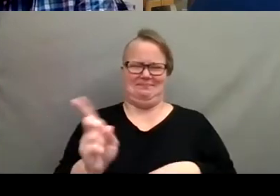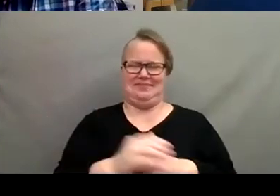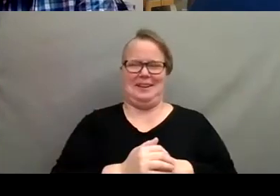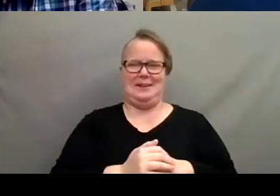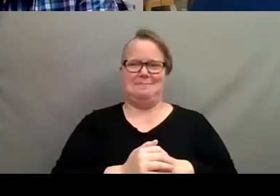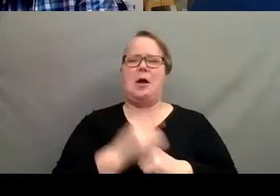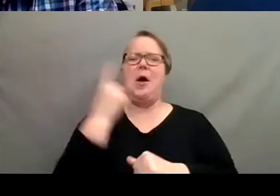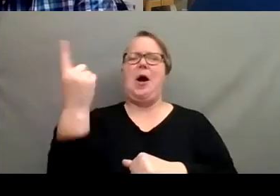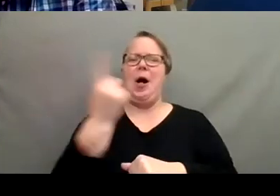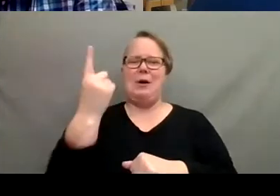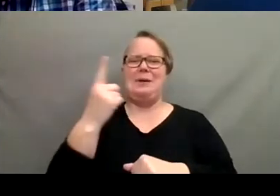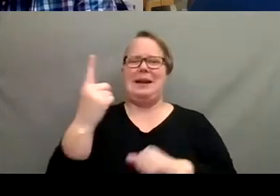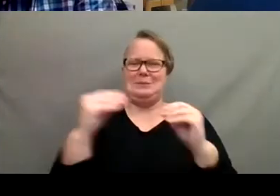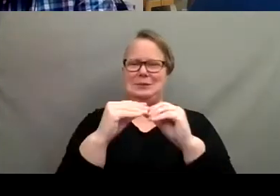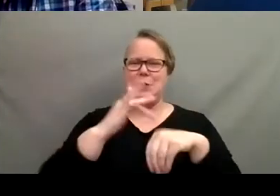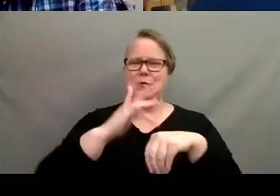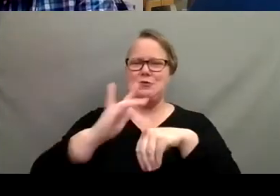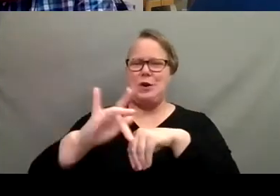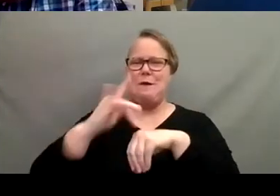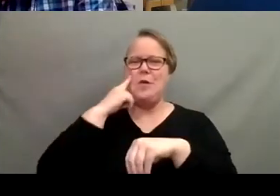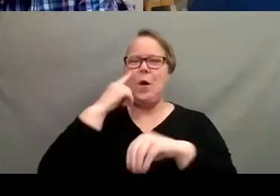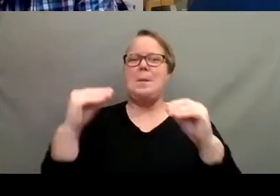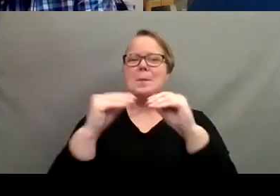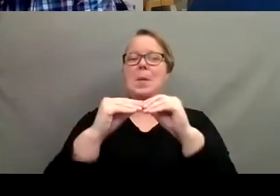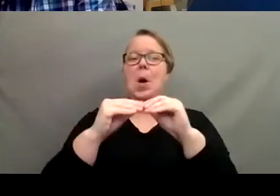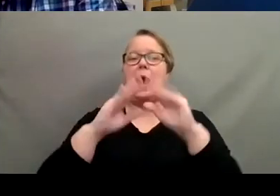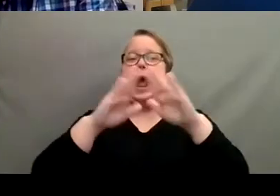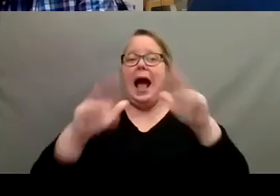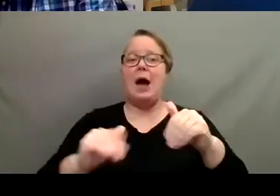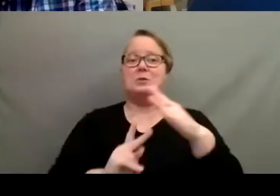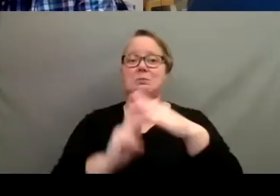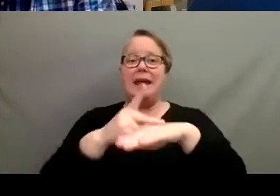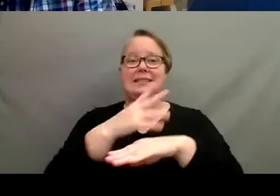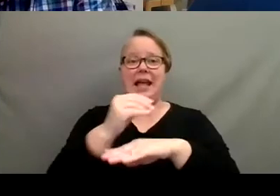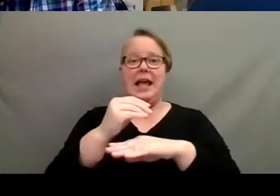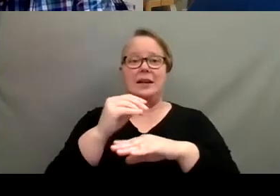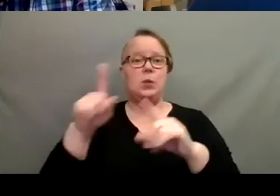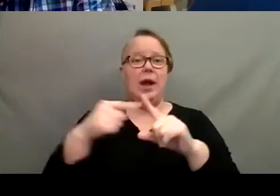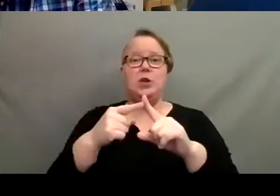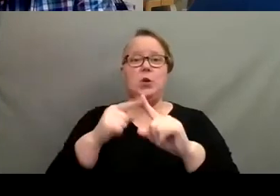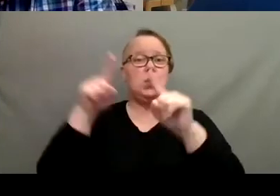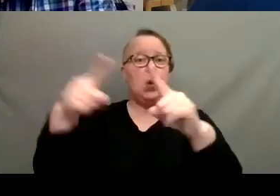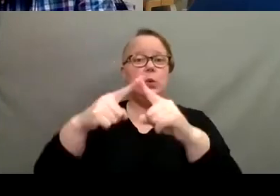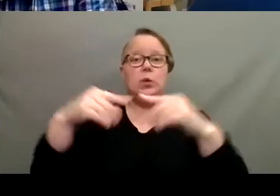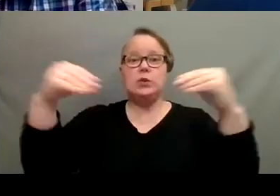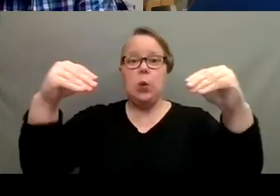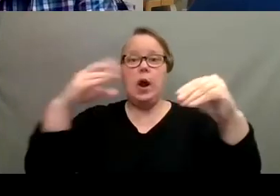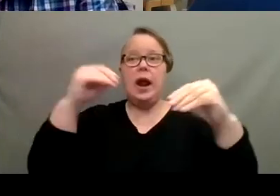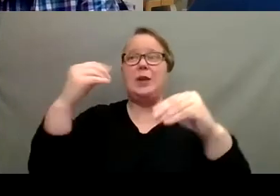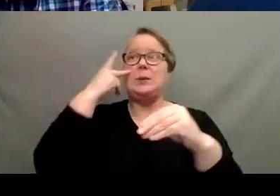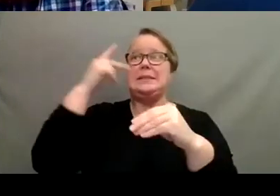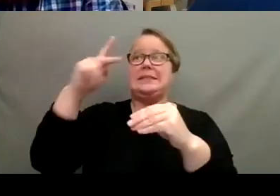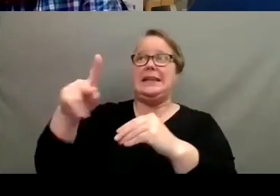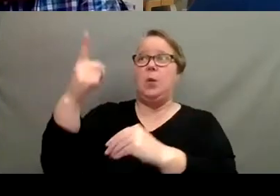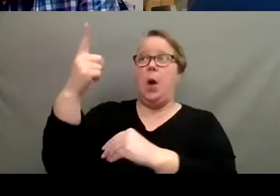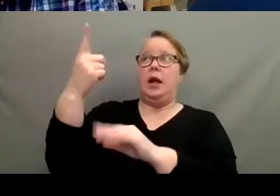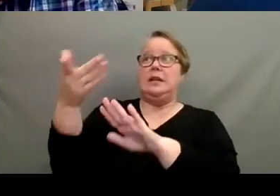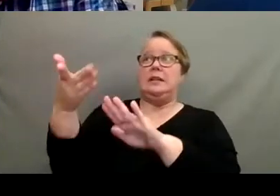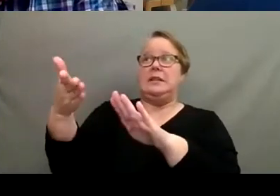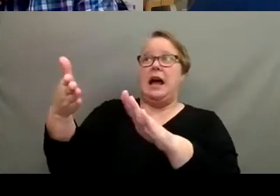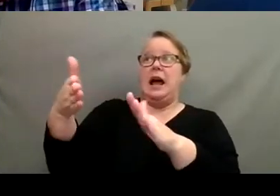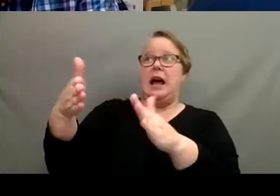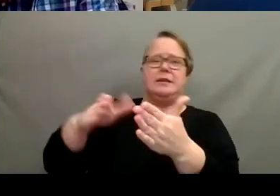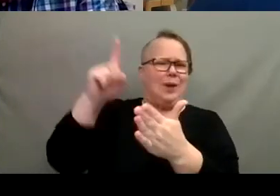there's always room for more houseplants. And every time you get to the store, there's one dying, you have to take it home. So, yeah, I love